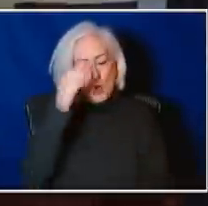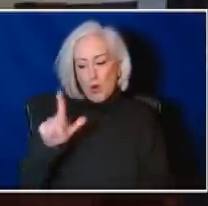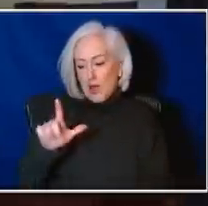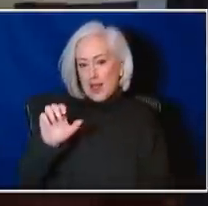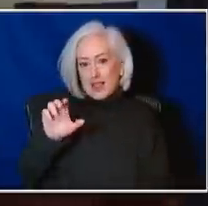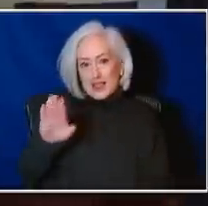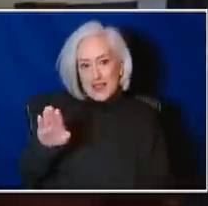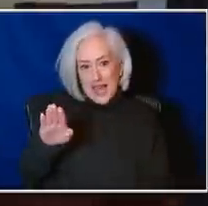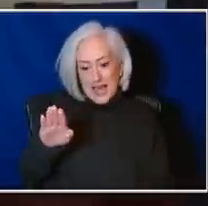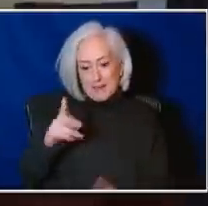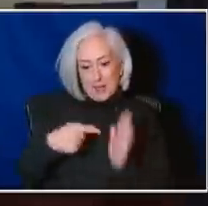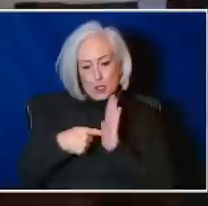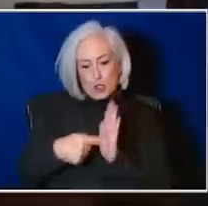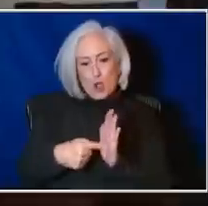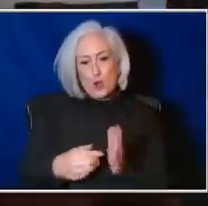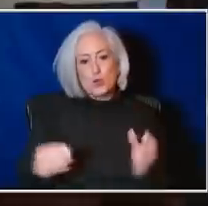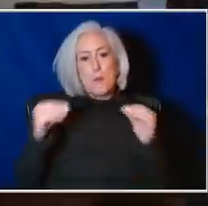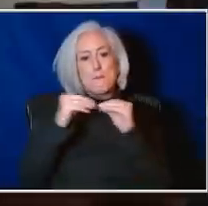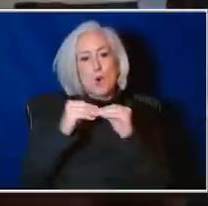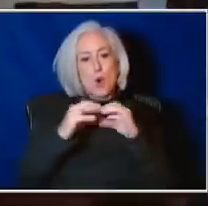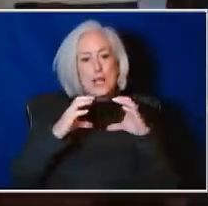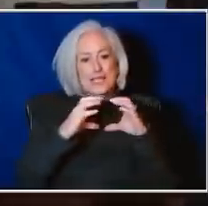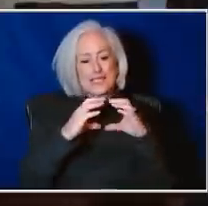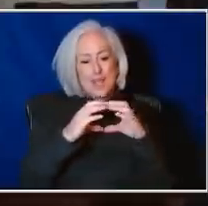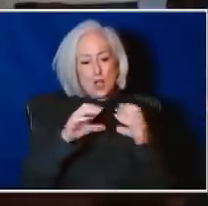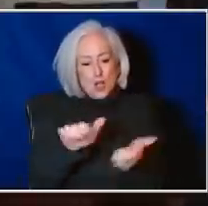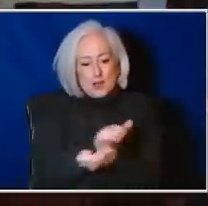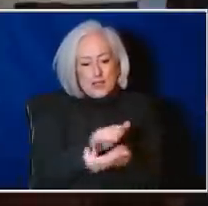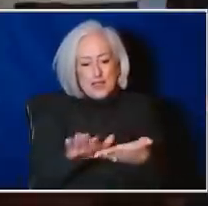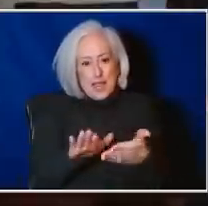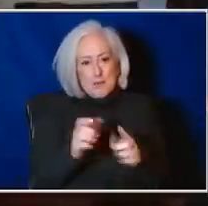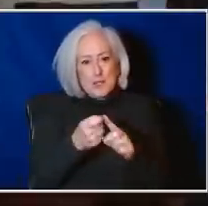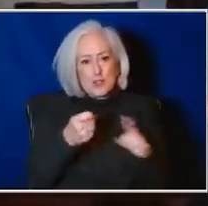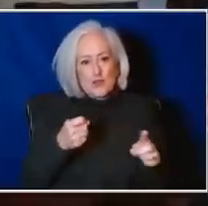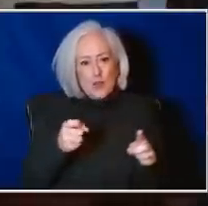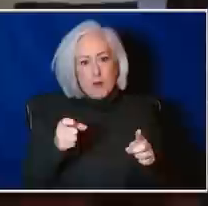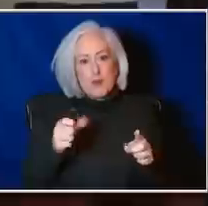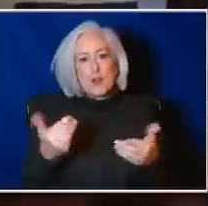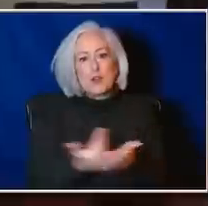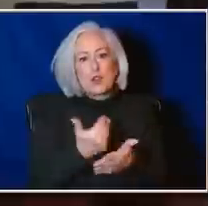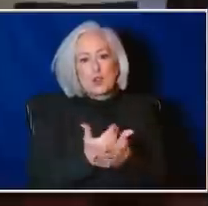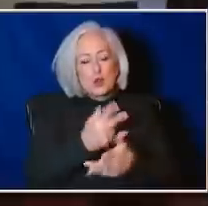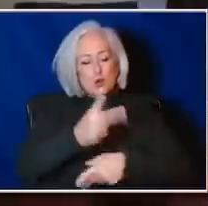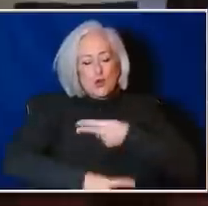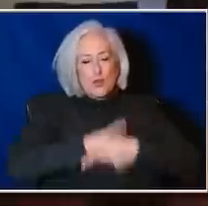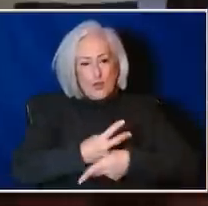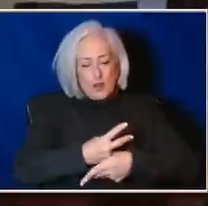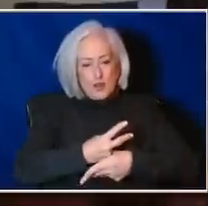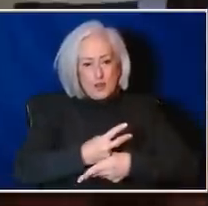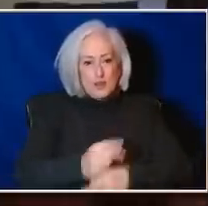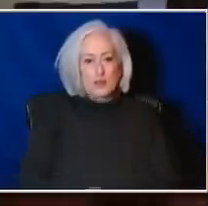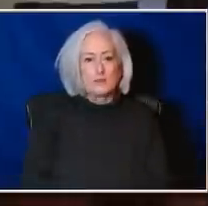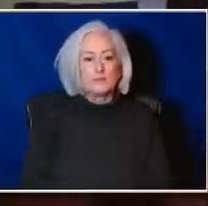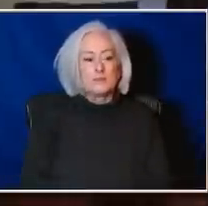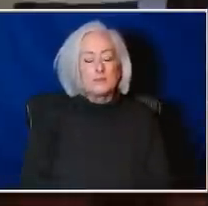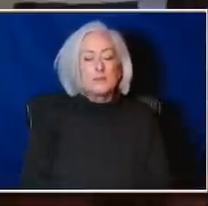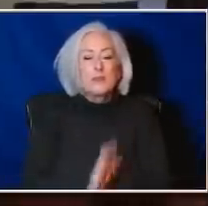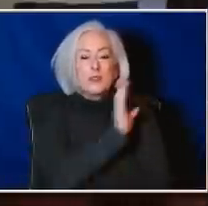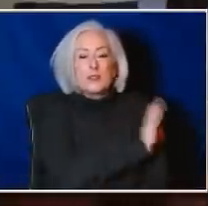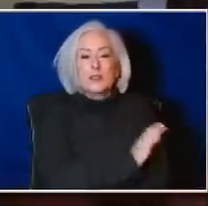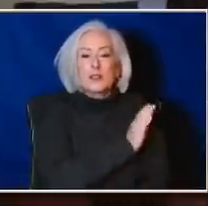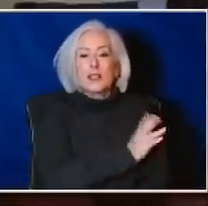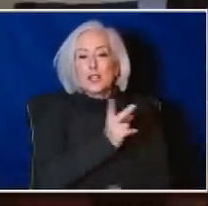damage from these subvariants. In clinical care, you know, there's a baseline level of